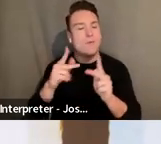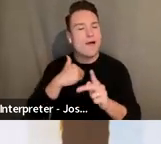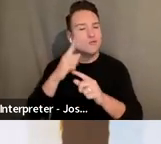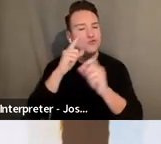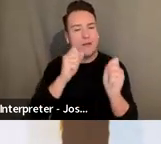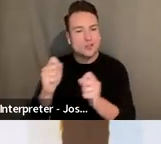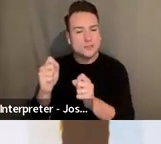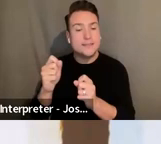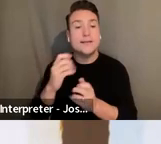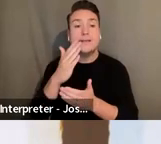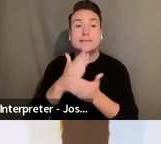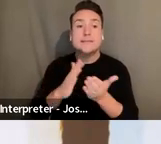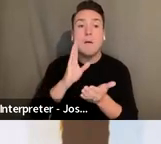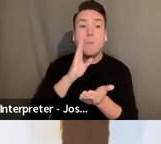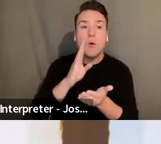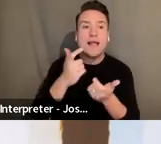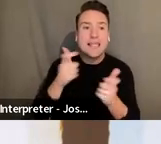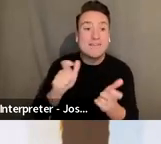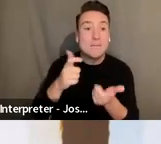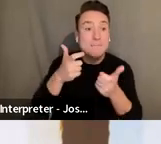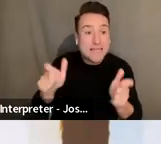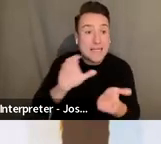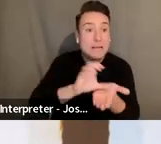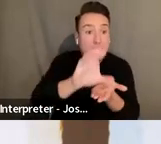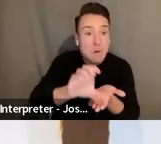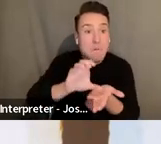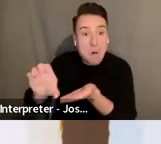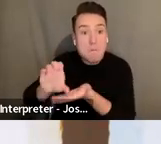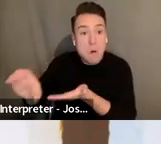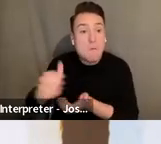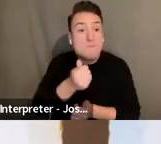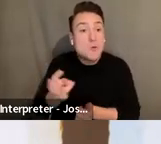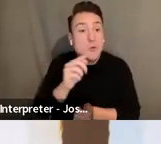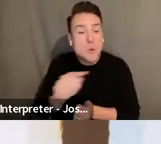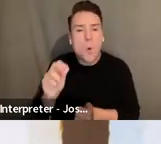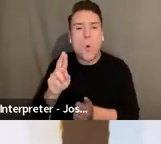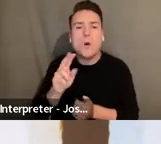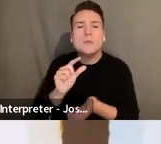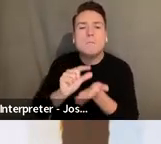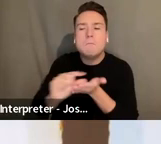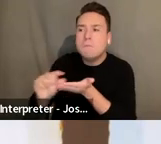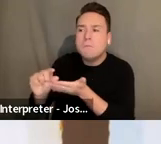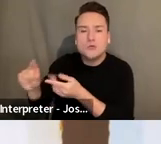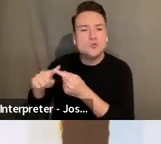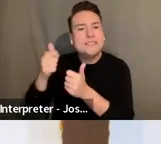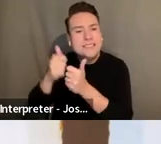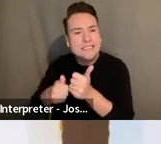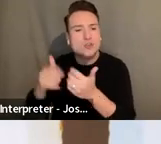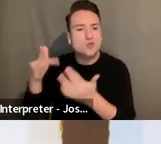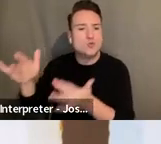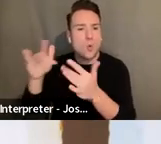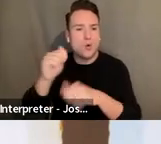subsidies to a handful of presenters, or you might decide to give smaller subsidies to every tour site. That funding is intentionally